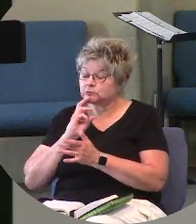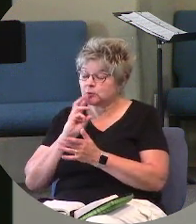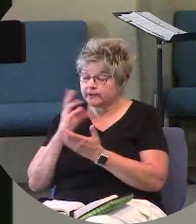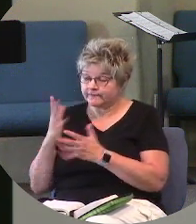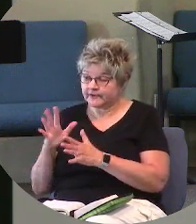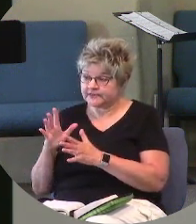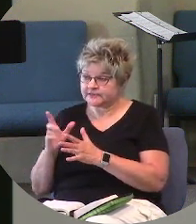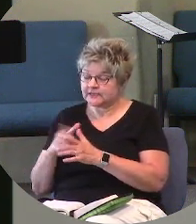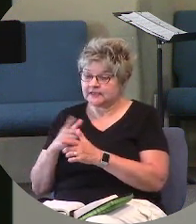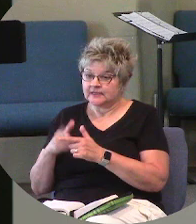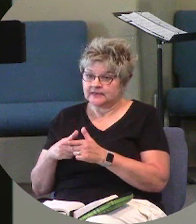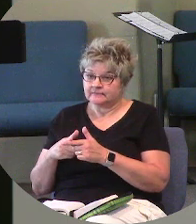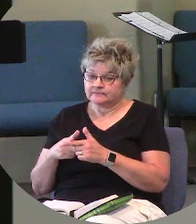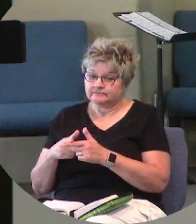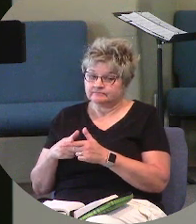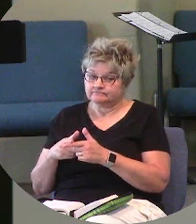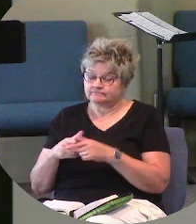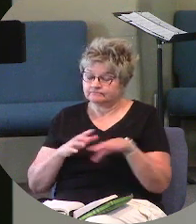I guess,